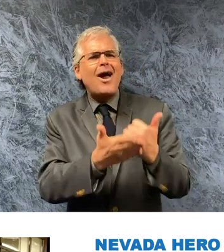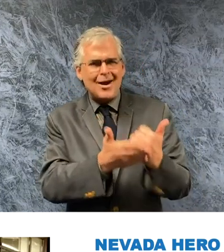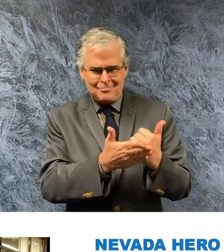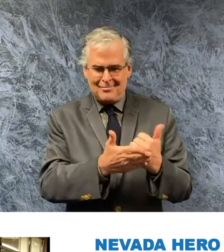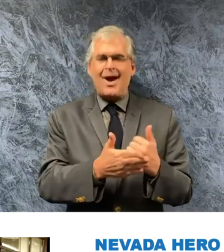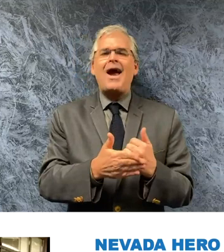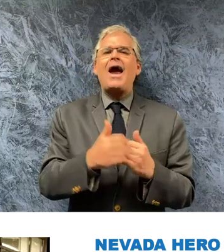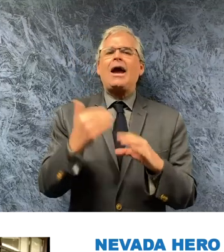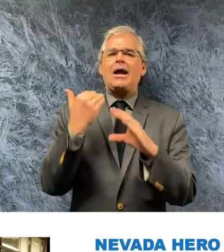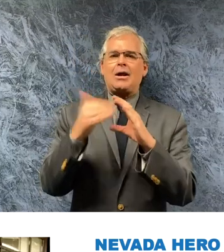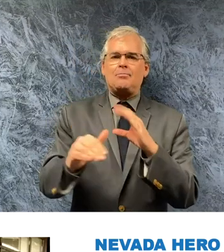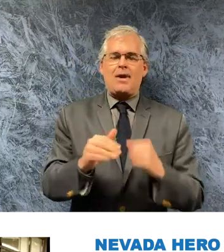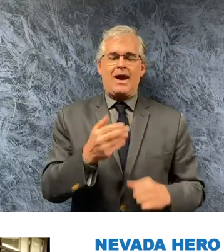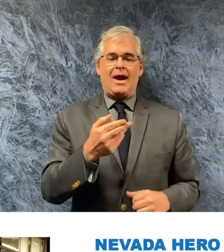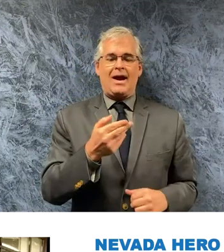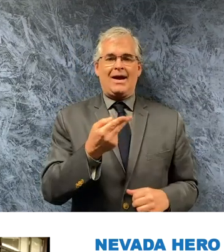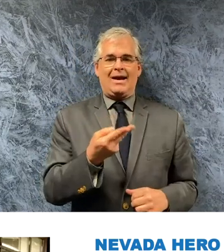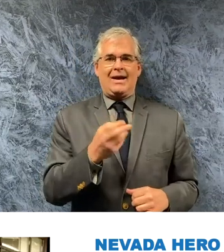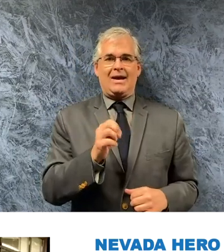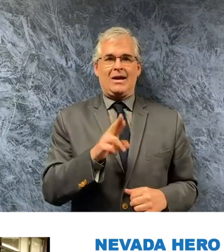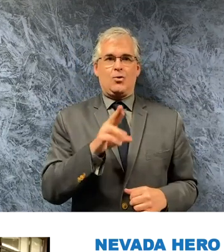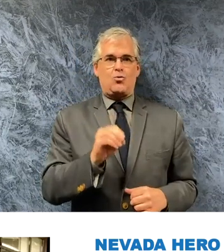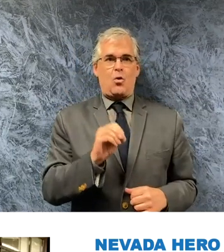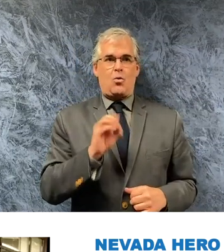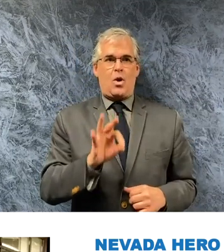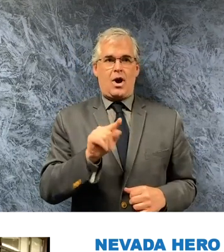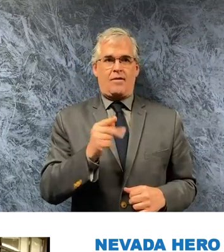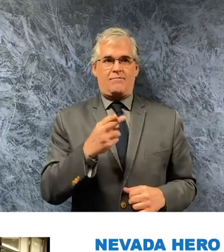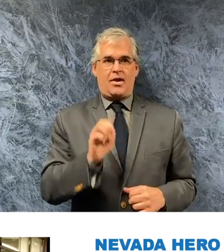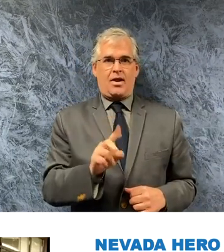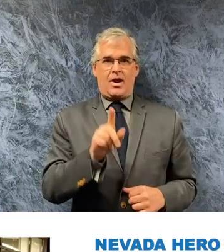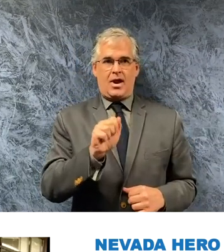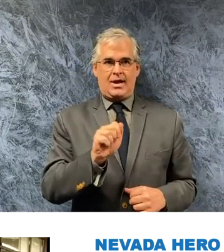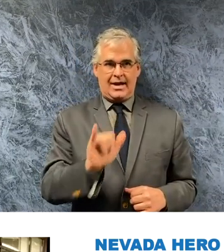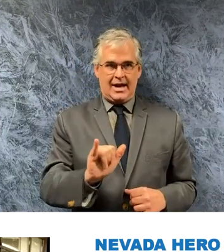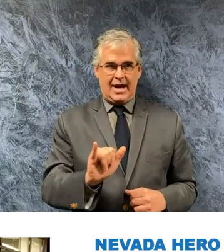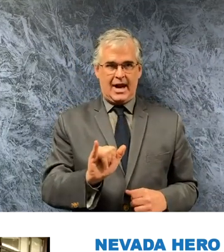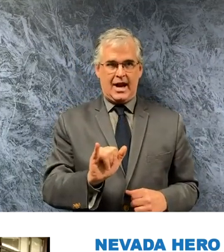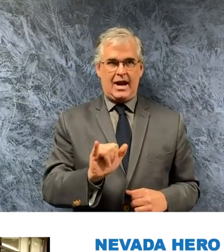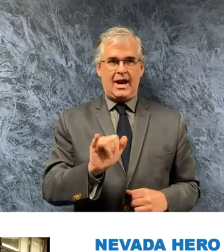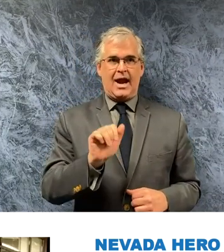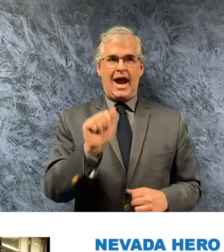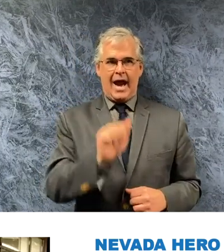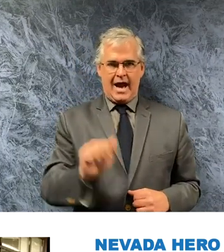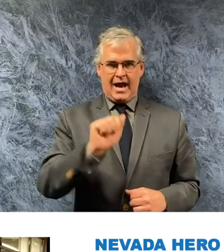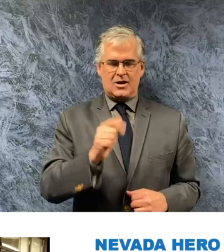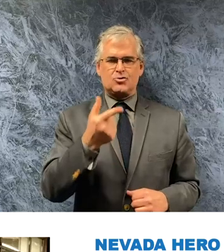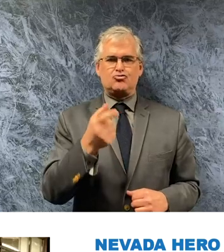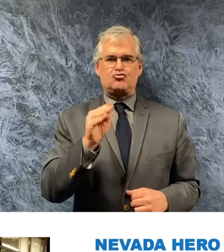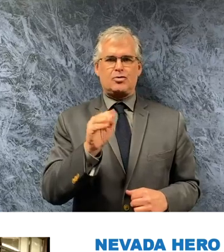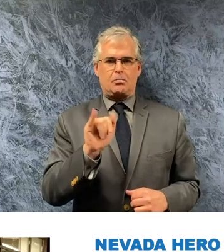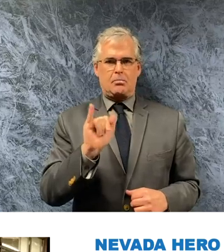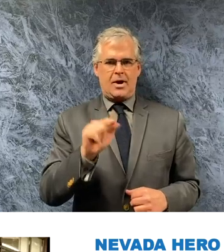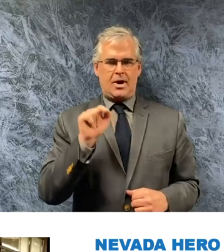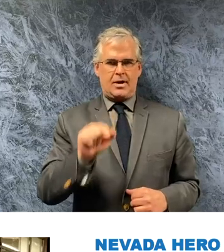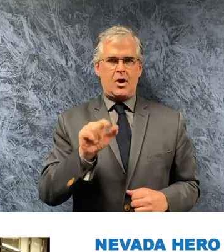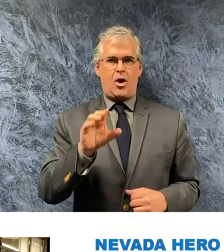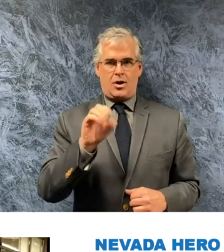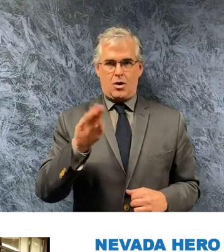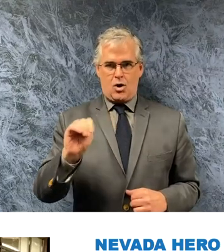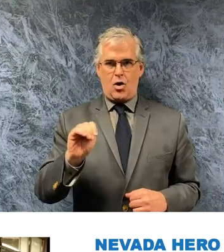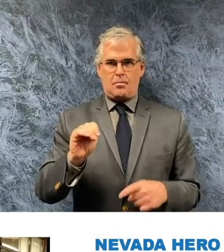gmail.com with some information and a little bit about them as to why this person is your hero during this covet 19 crisis